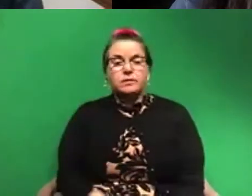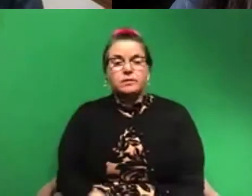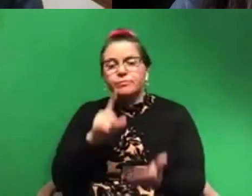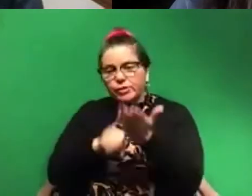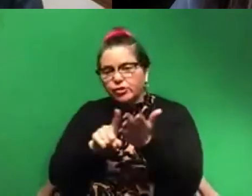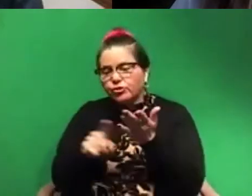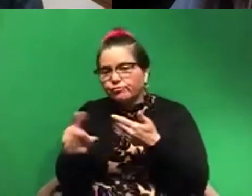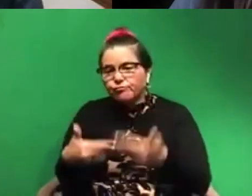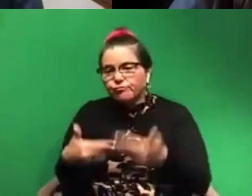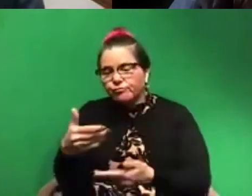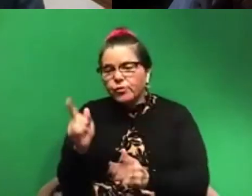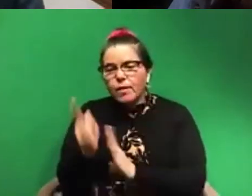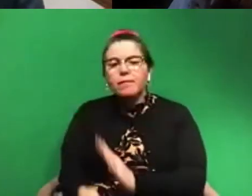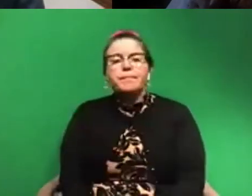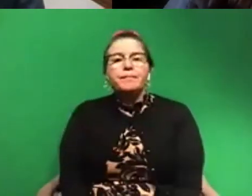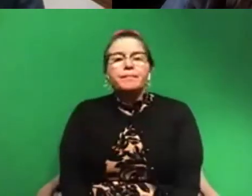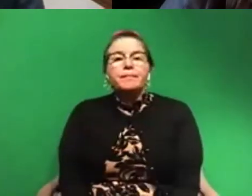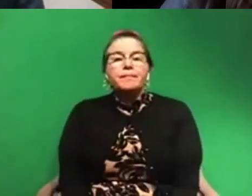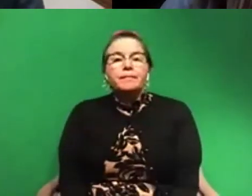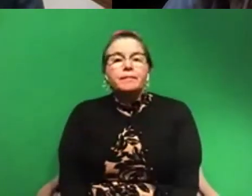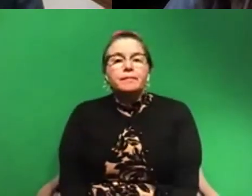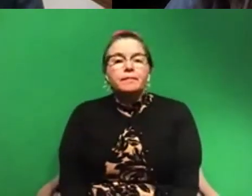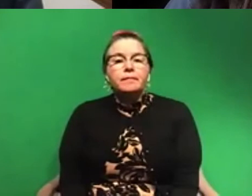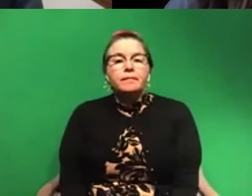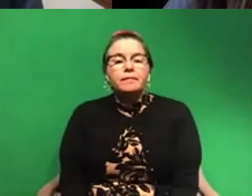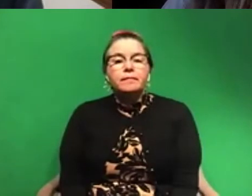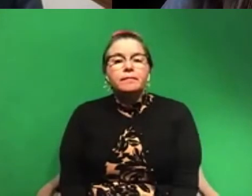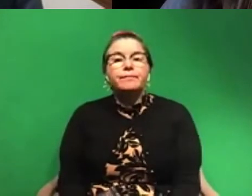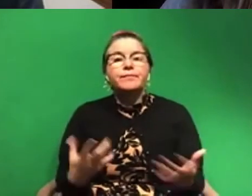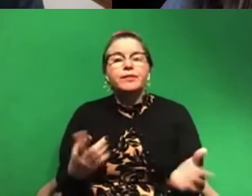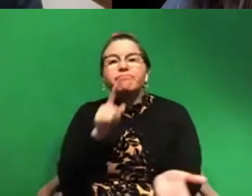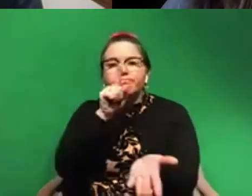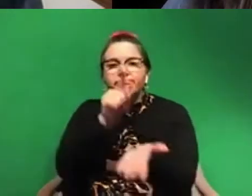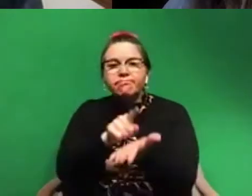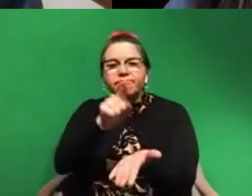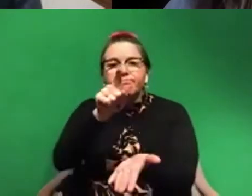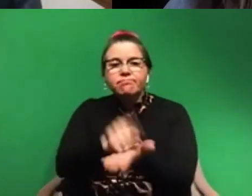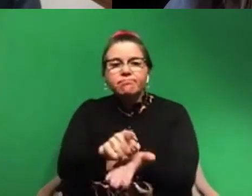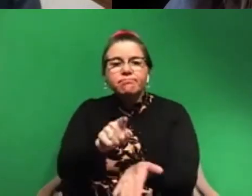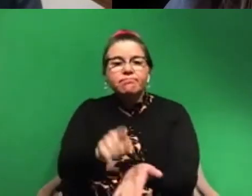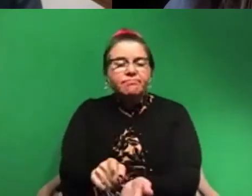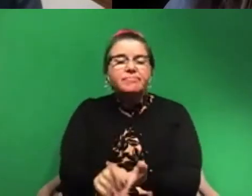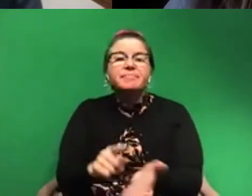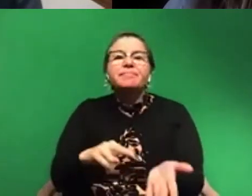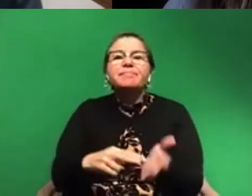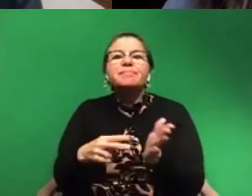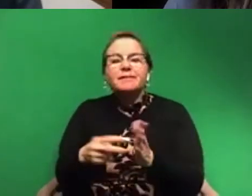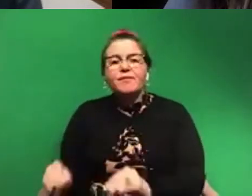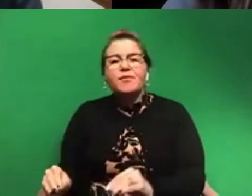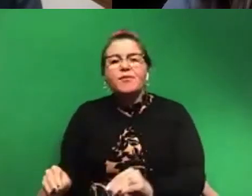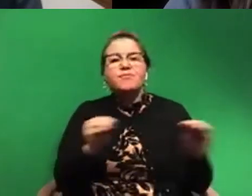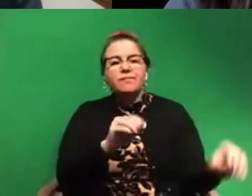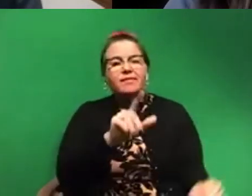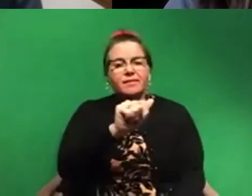I fell in love. And because of that, I had to move to Los Angeles. So I quit my job and